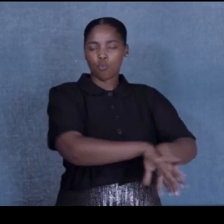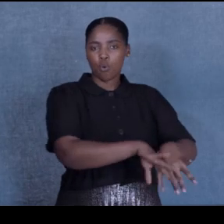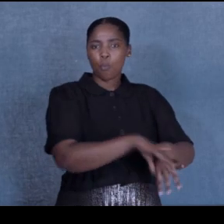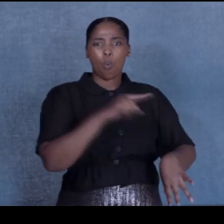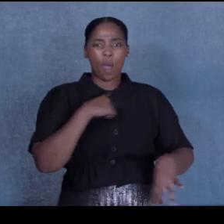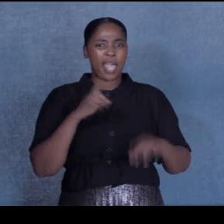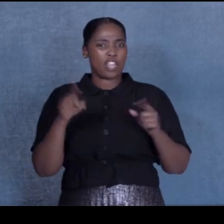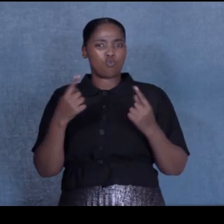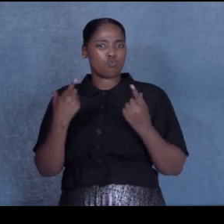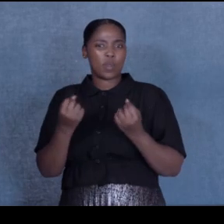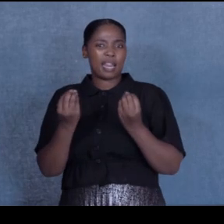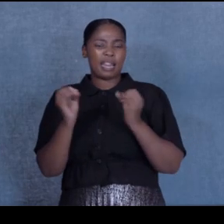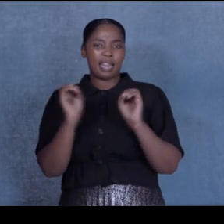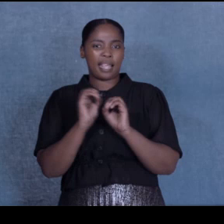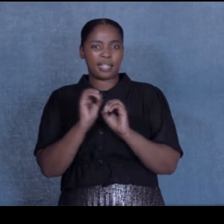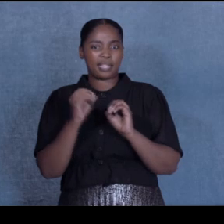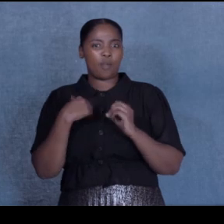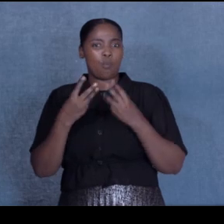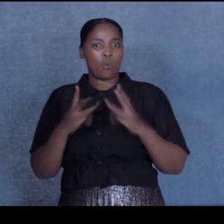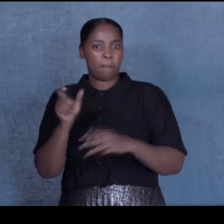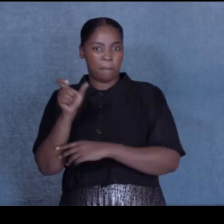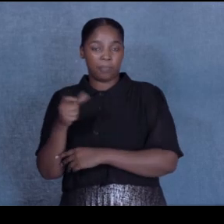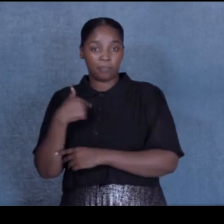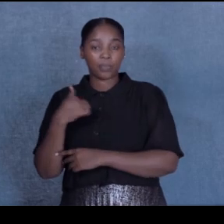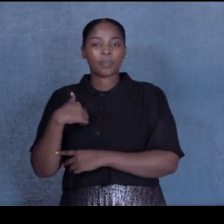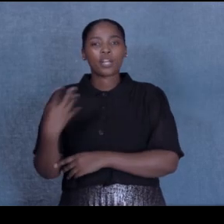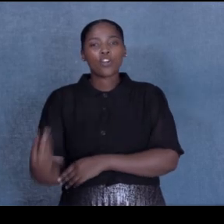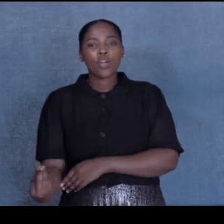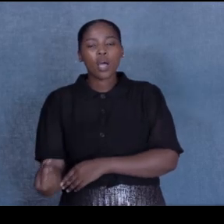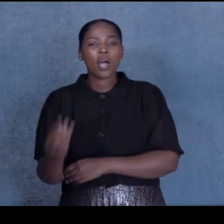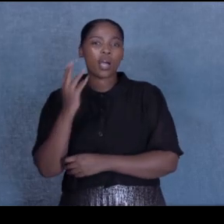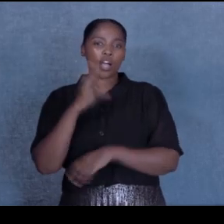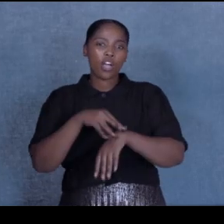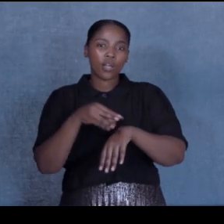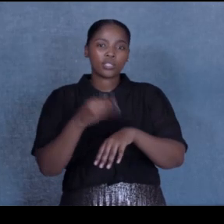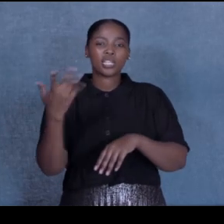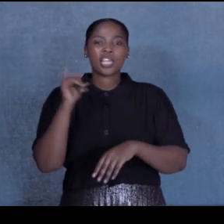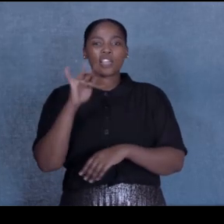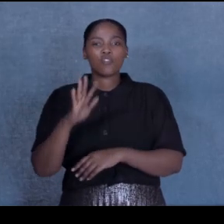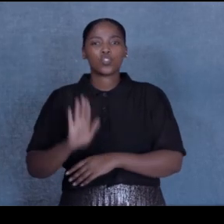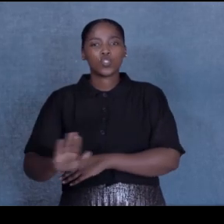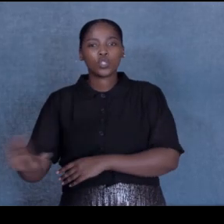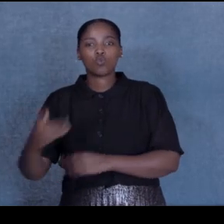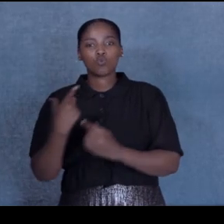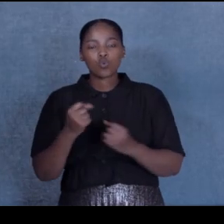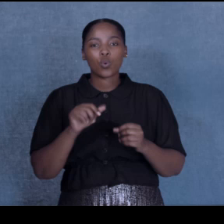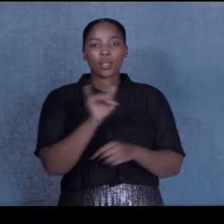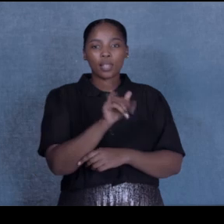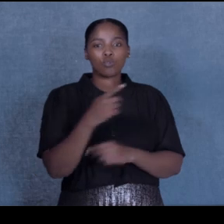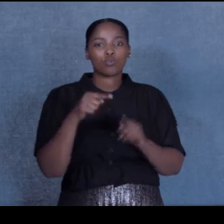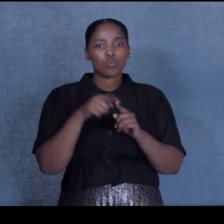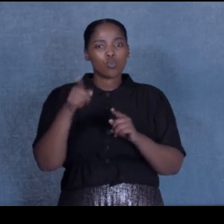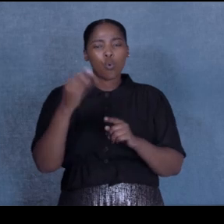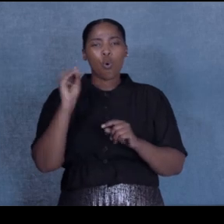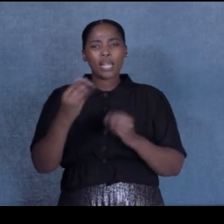can do nothing. And that, at a very young age, if children do that to you, something just inside you breaks.